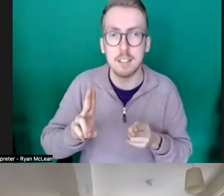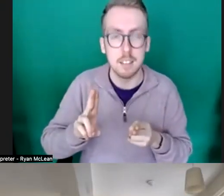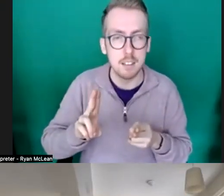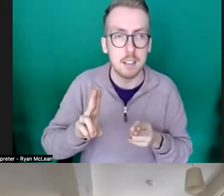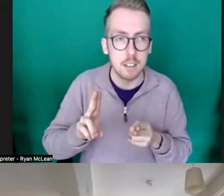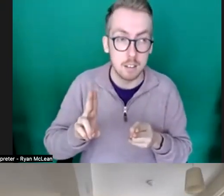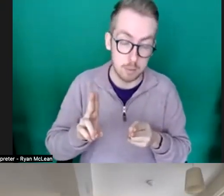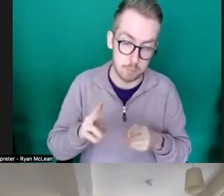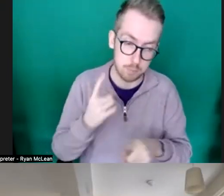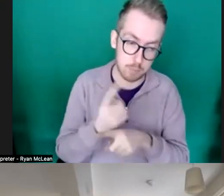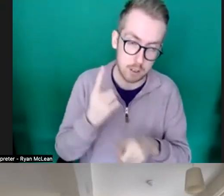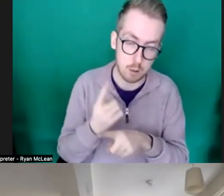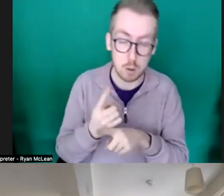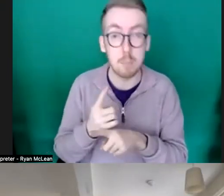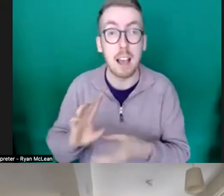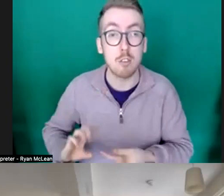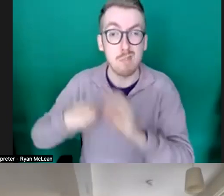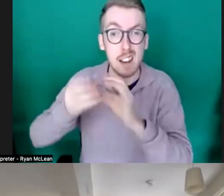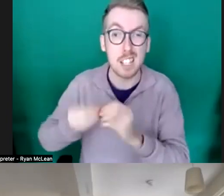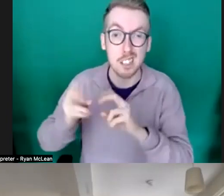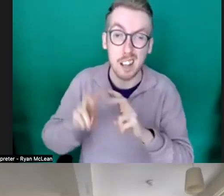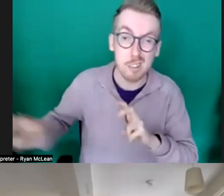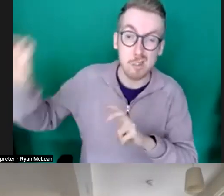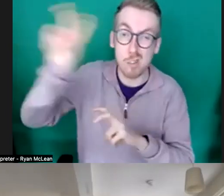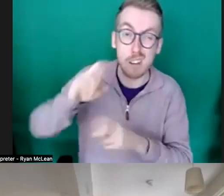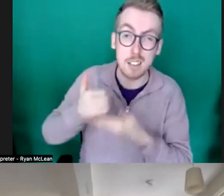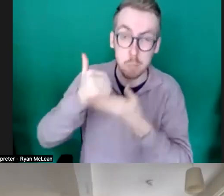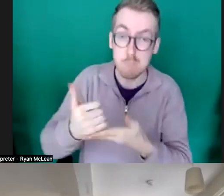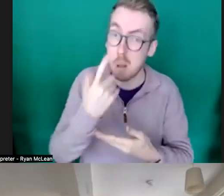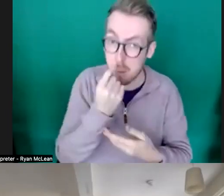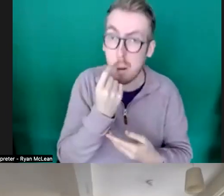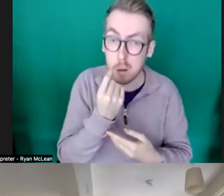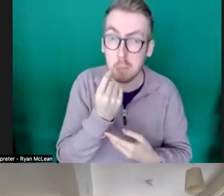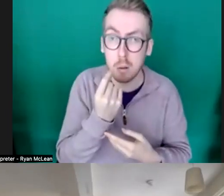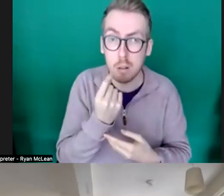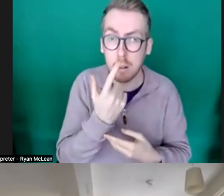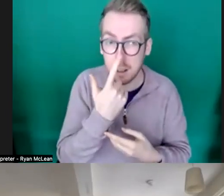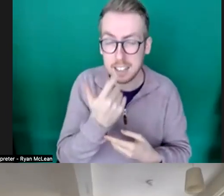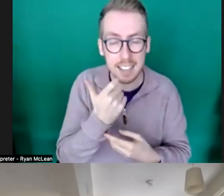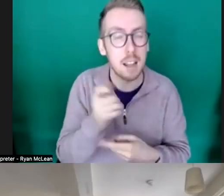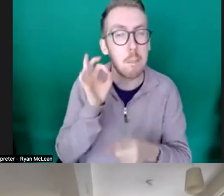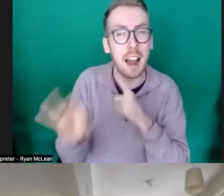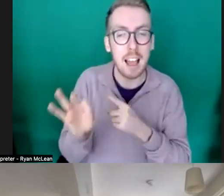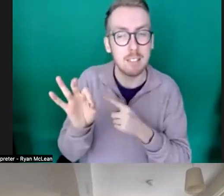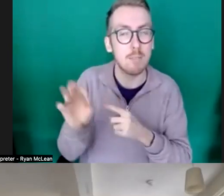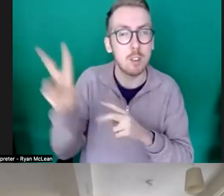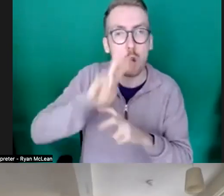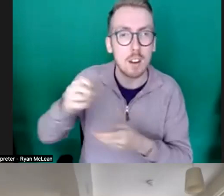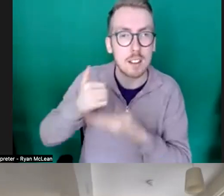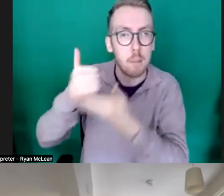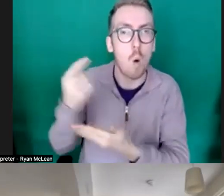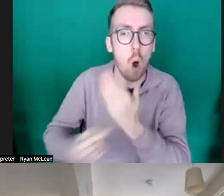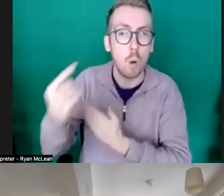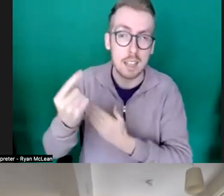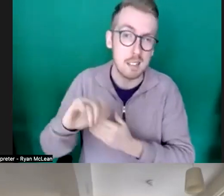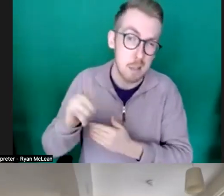about creation and touring support and it is possible to apply to as just for kind of touring support so if you have a show